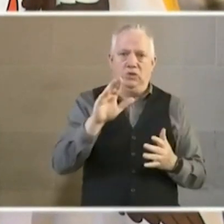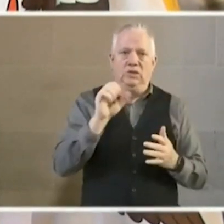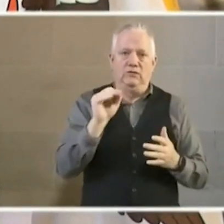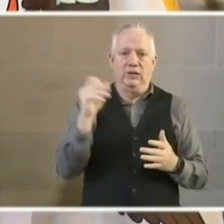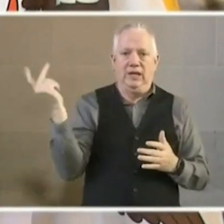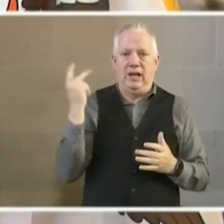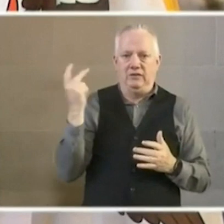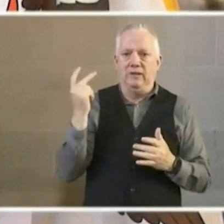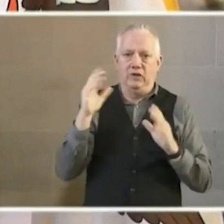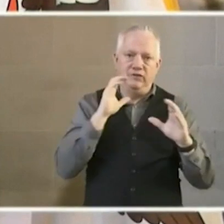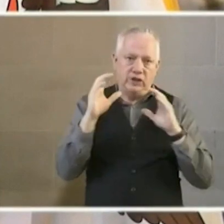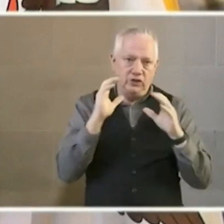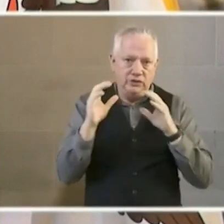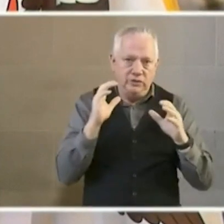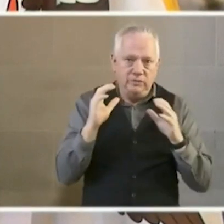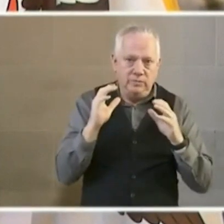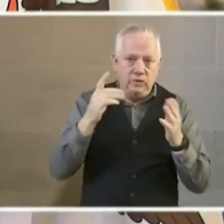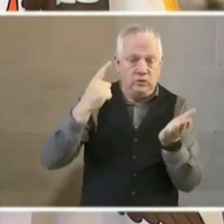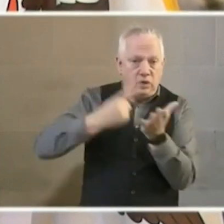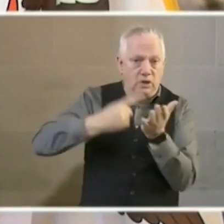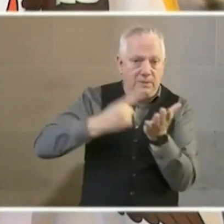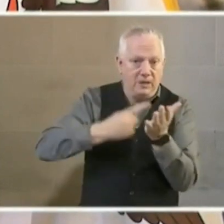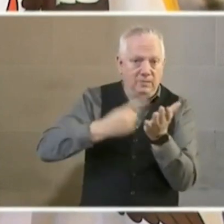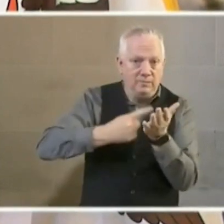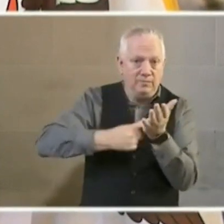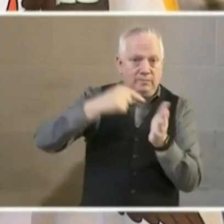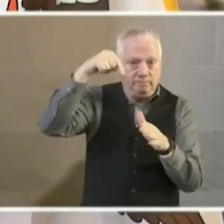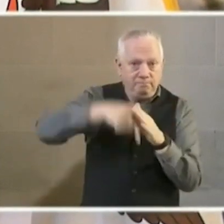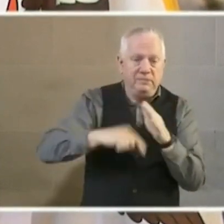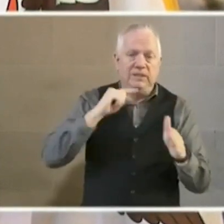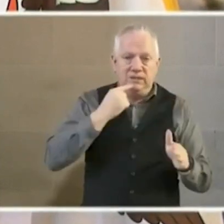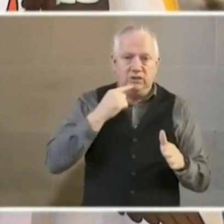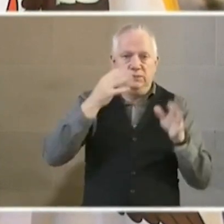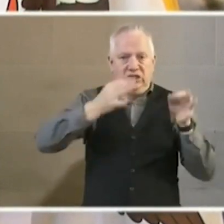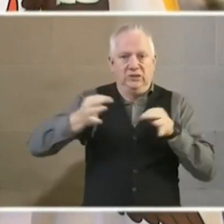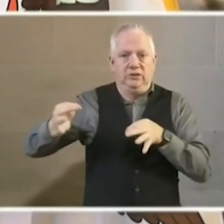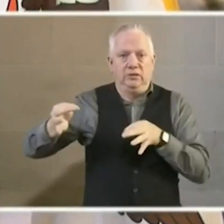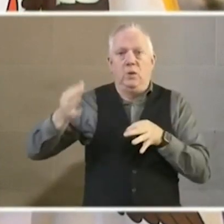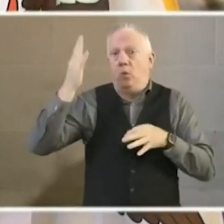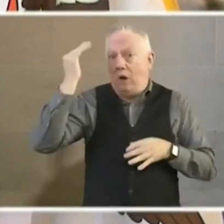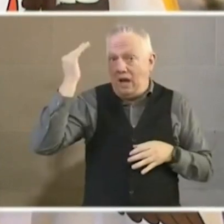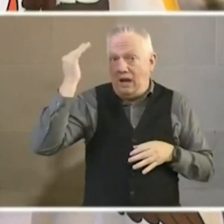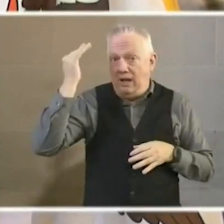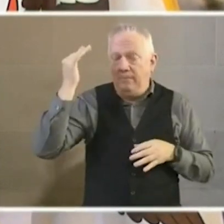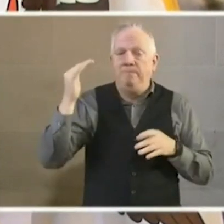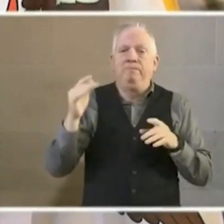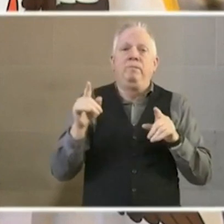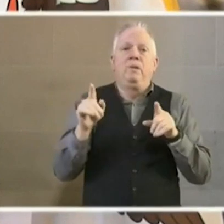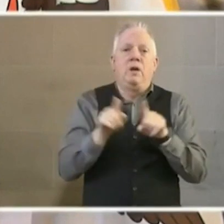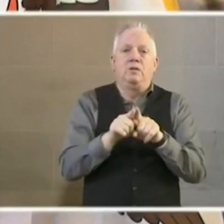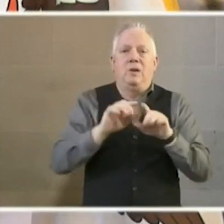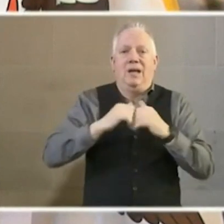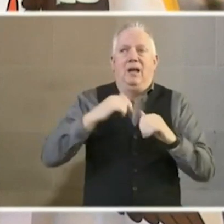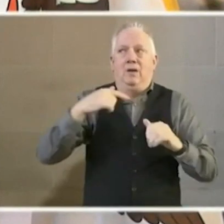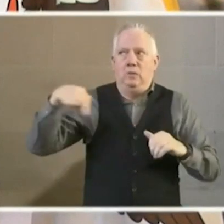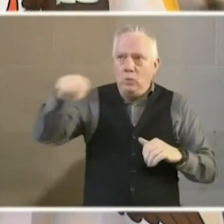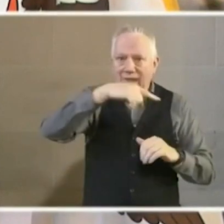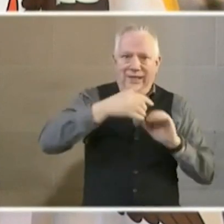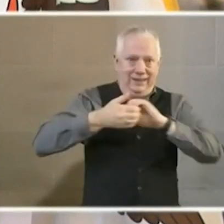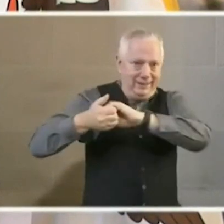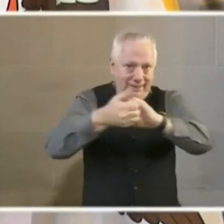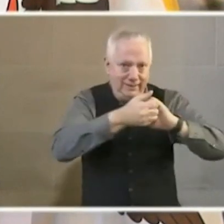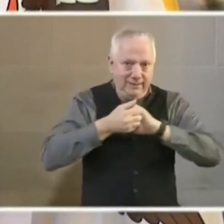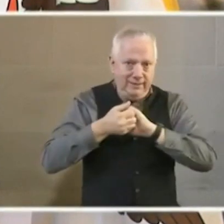he and I are going to have a conversation to talk about the decisions that are being made and why, and how we can